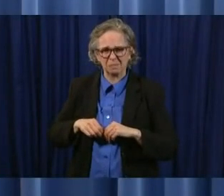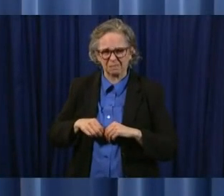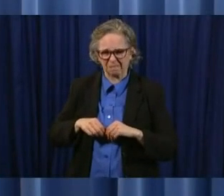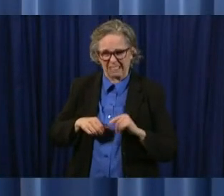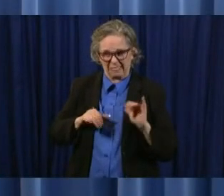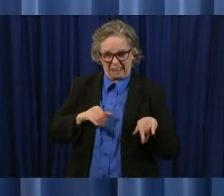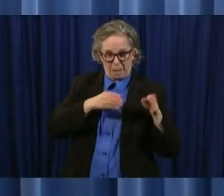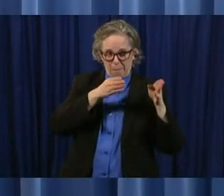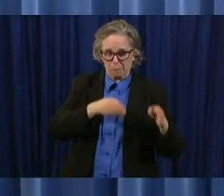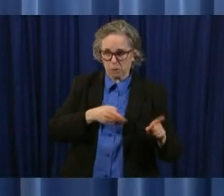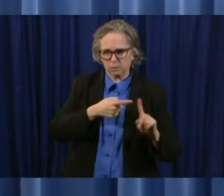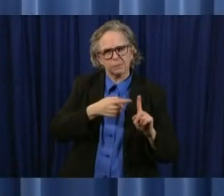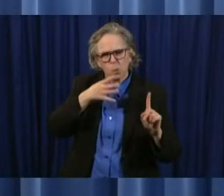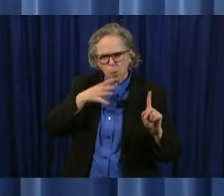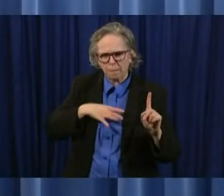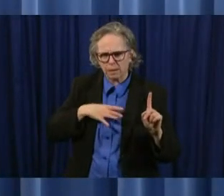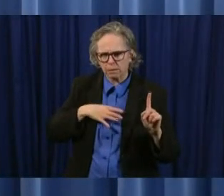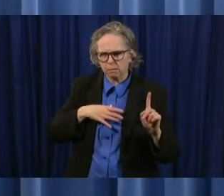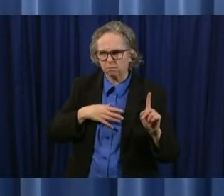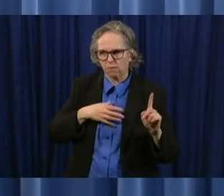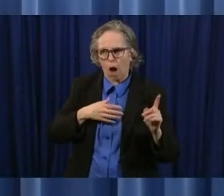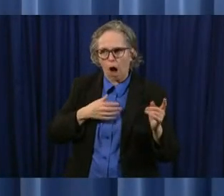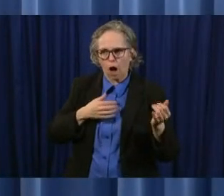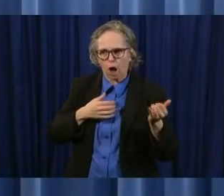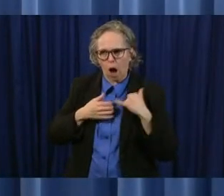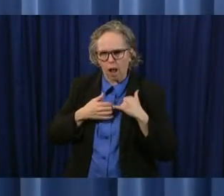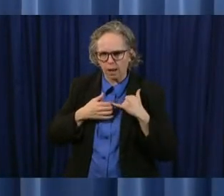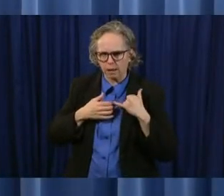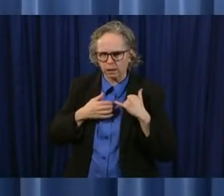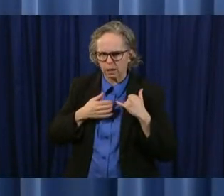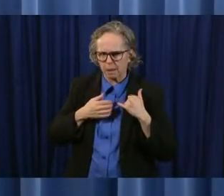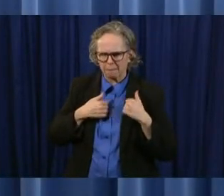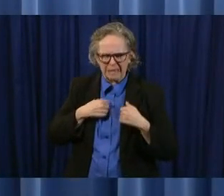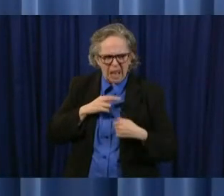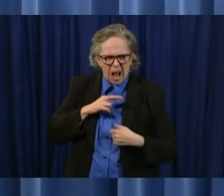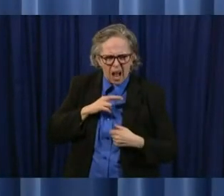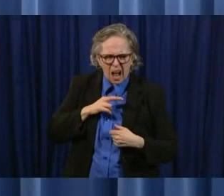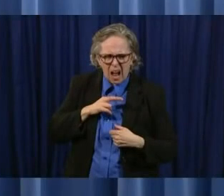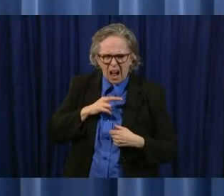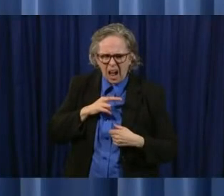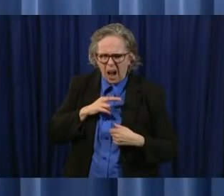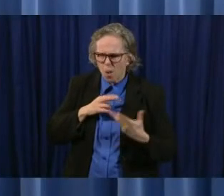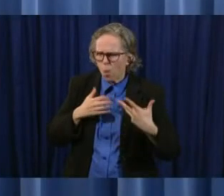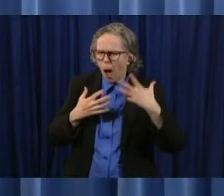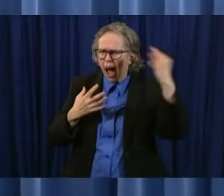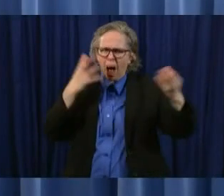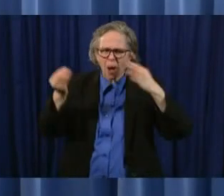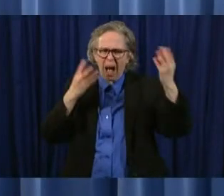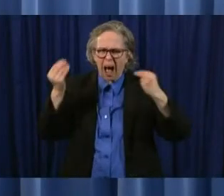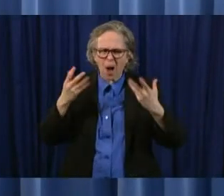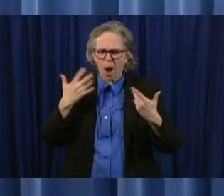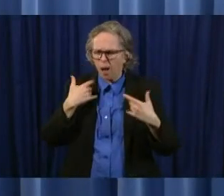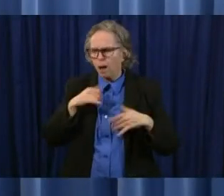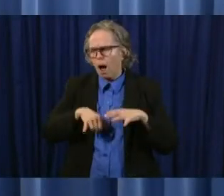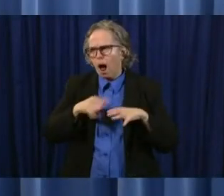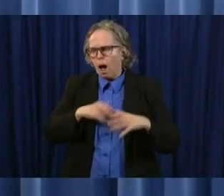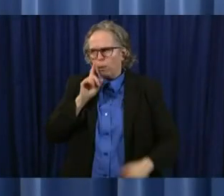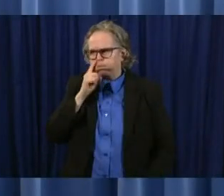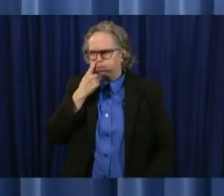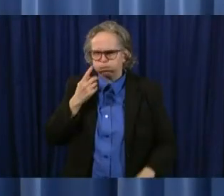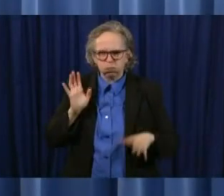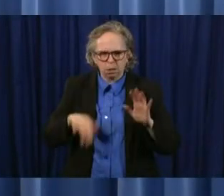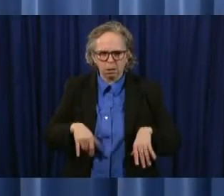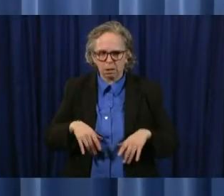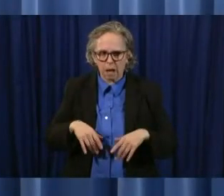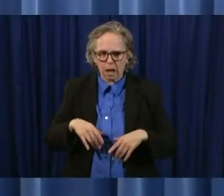her and she told me you know boy i'm anxious to get out the governor has changed the orders and i can go out and